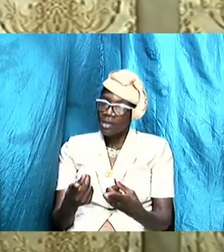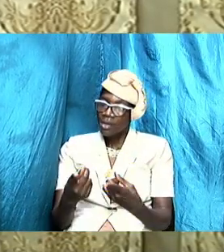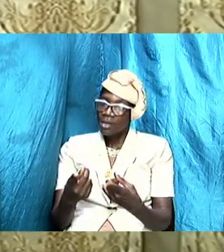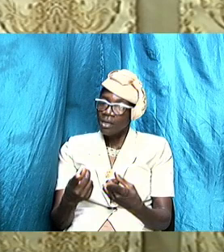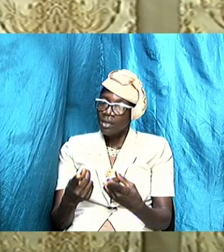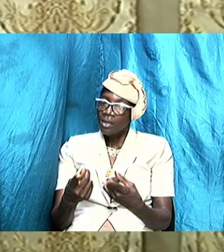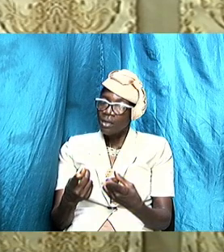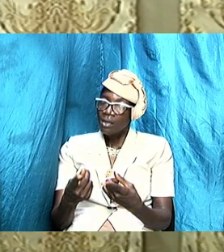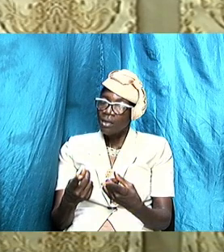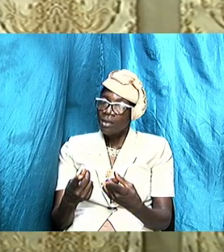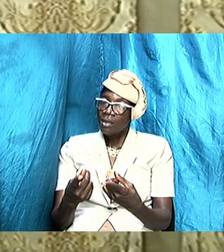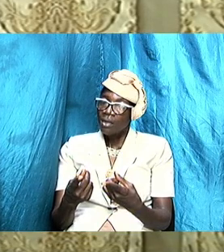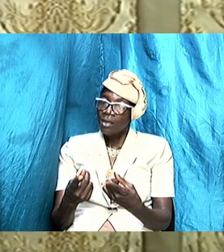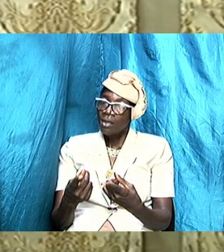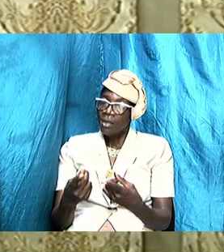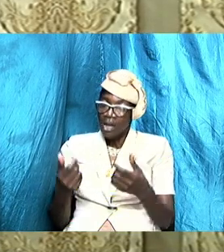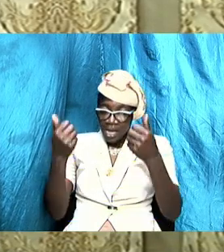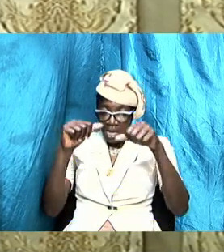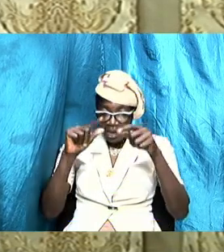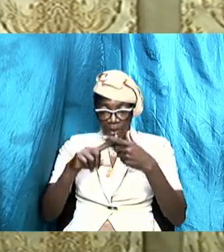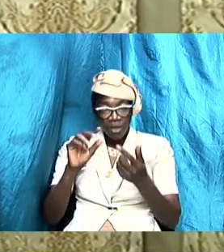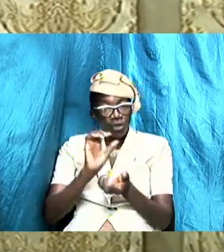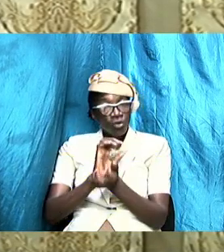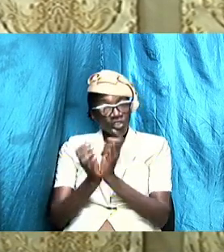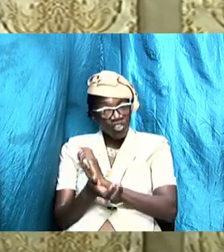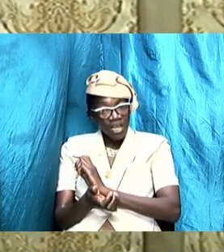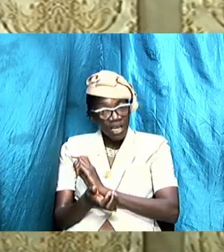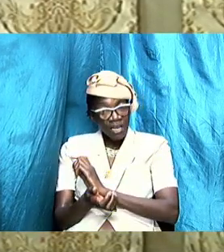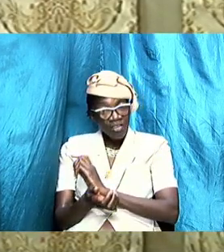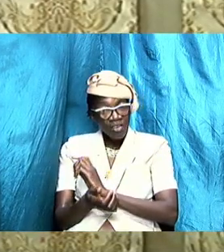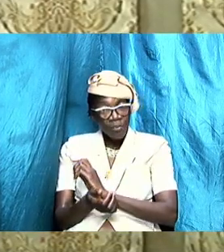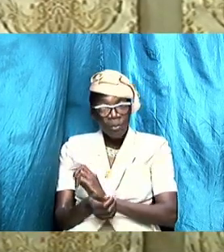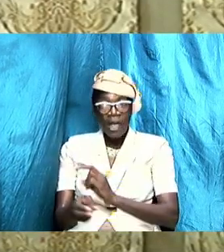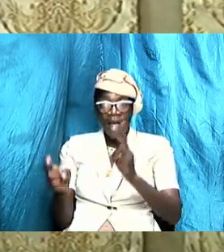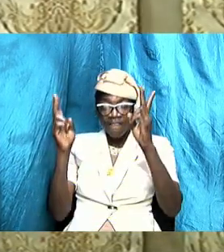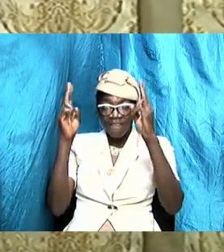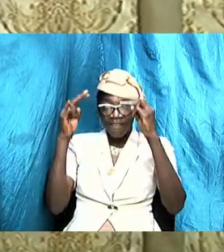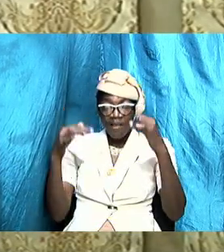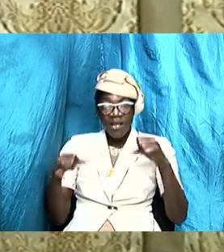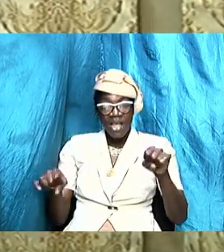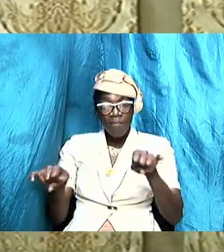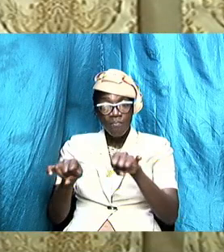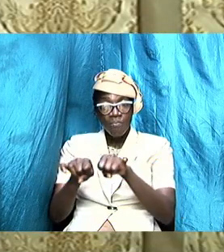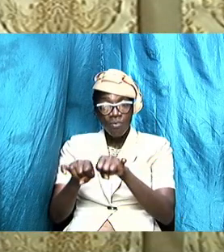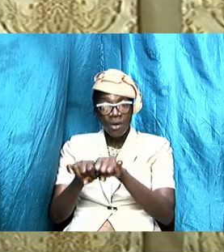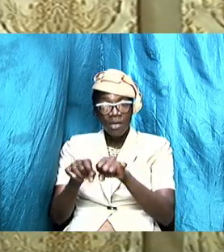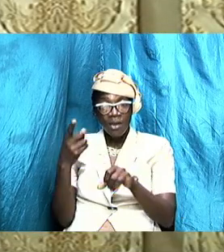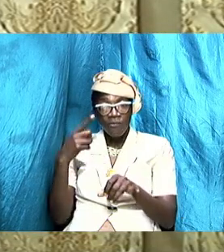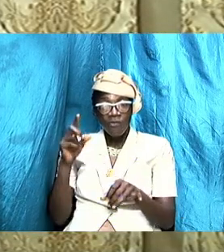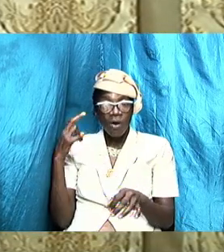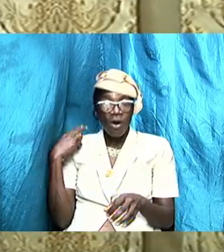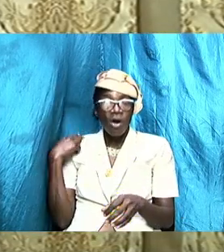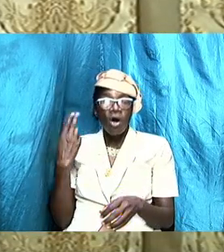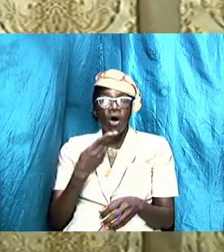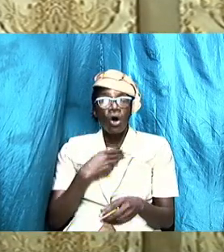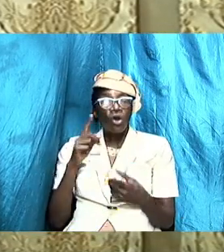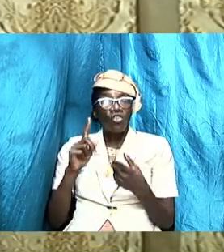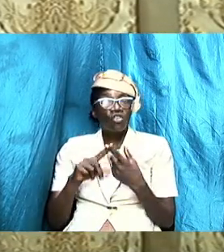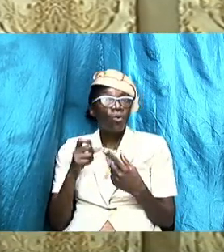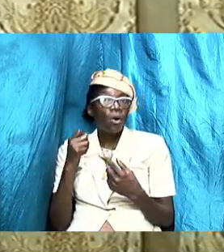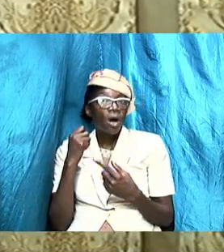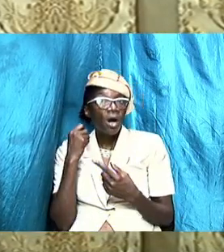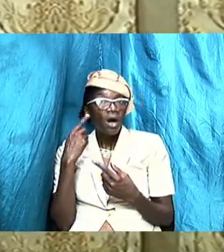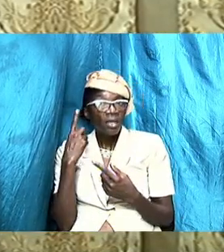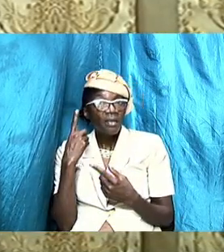and that is very very important for us to recognize the